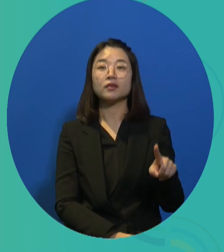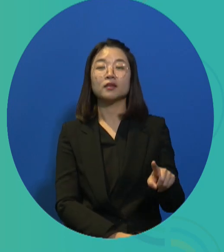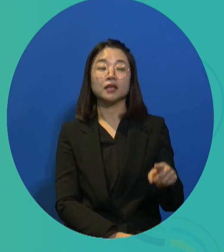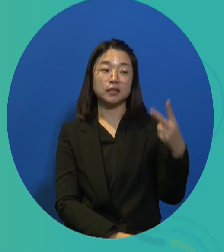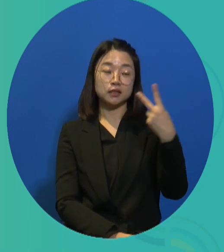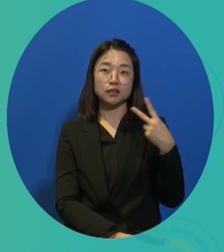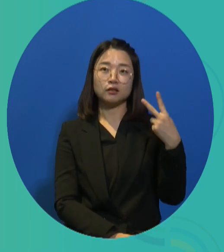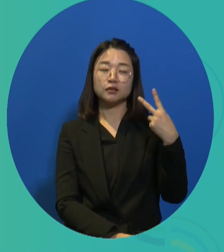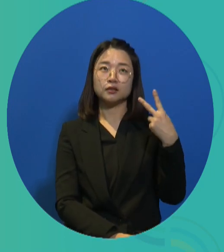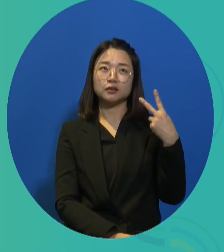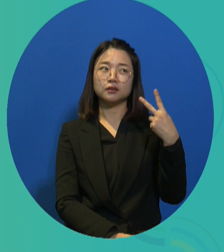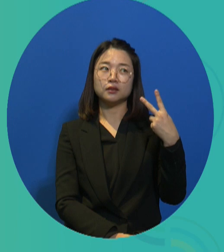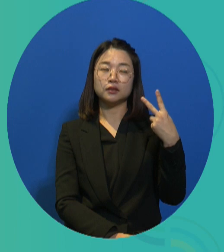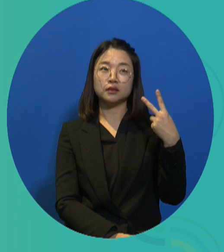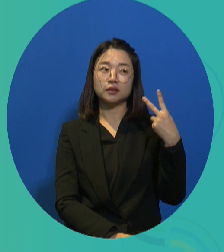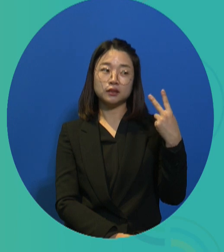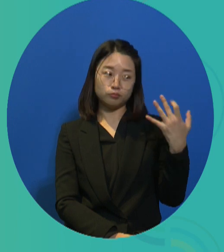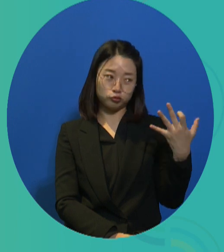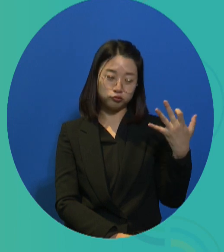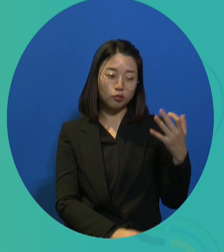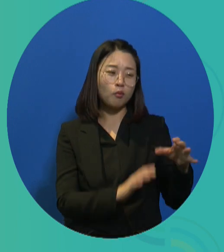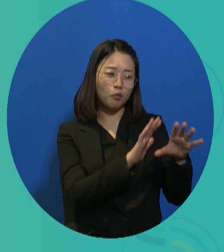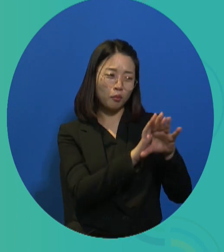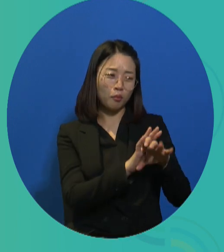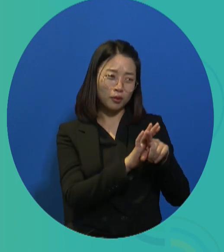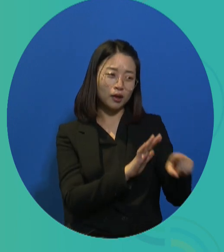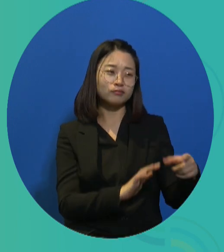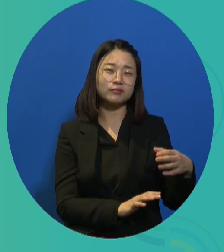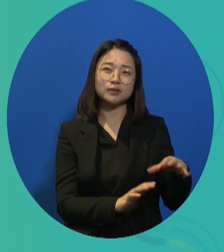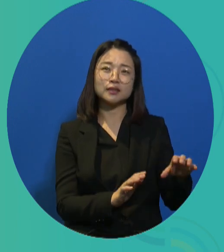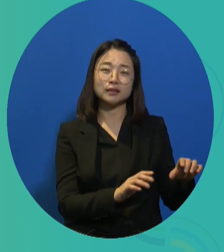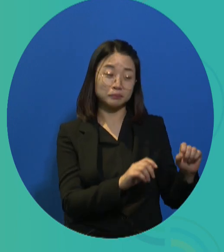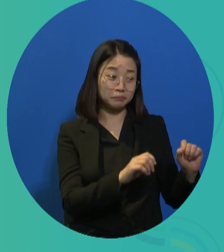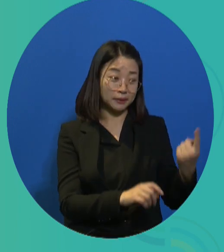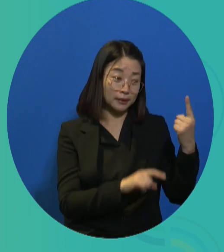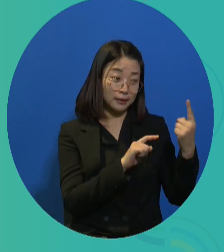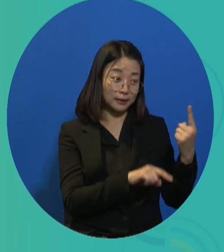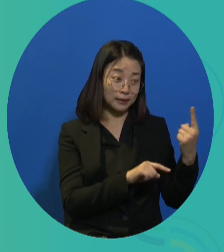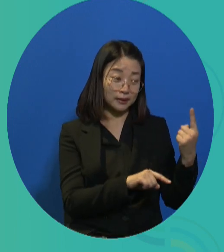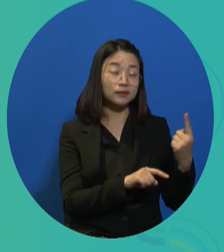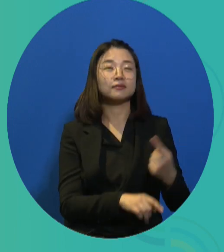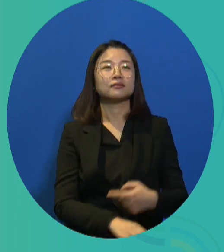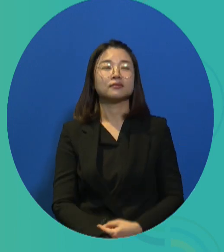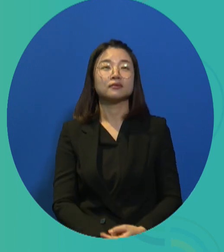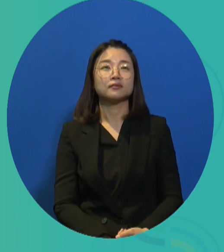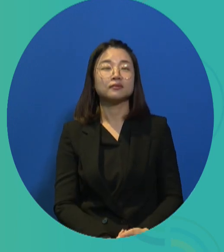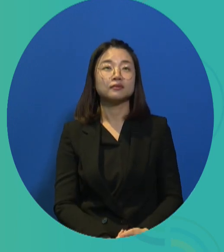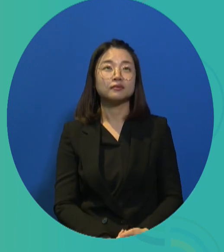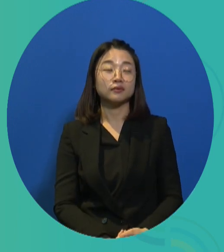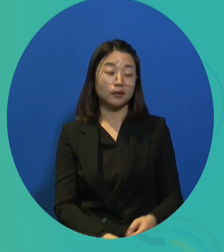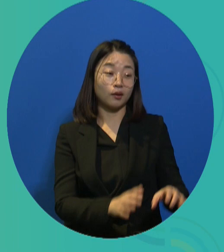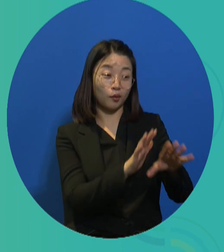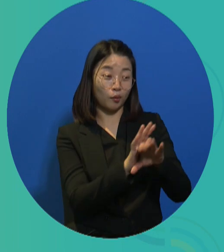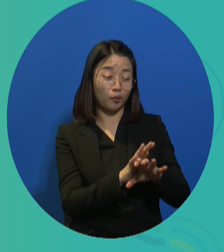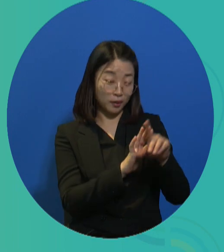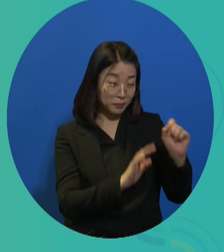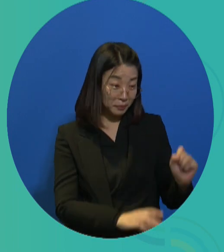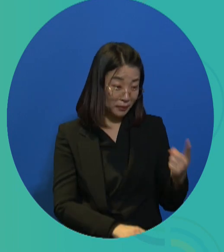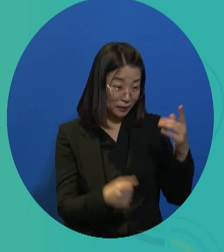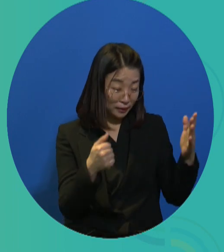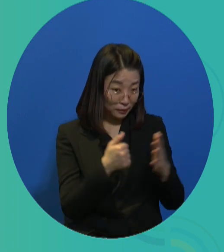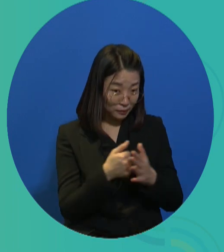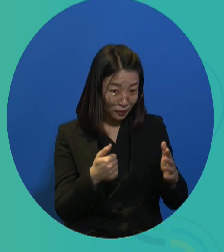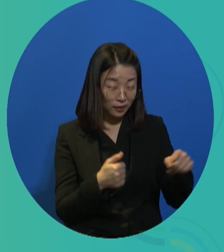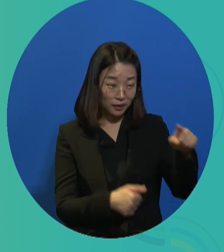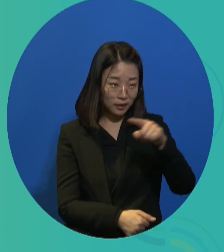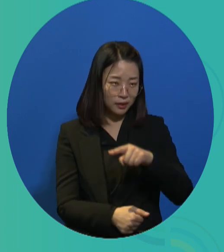In 2020, we had the pandemic that started, and last year as well, so there was a lot